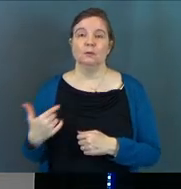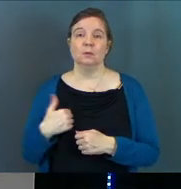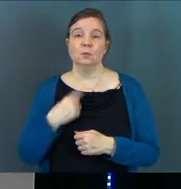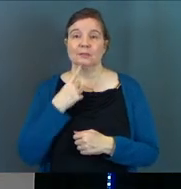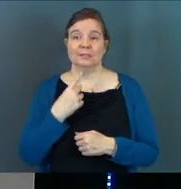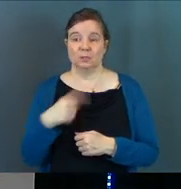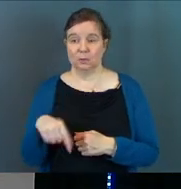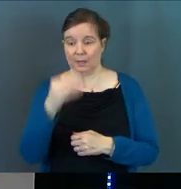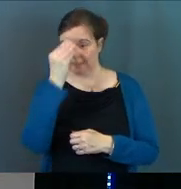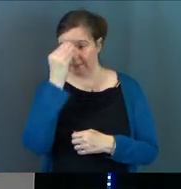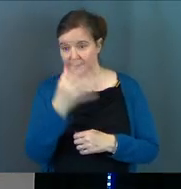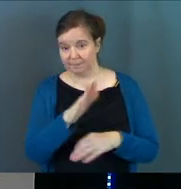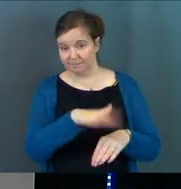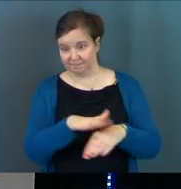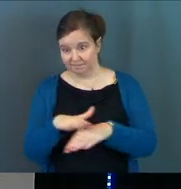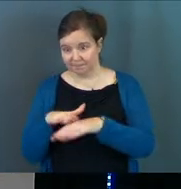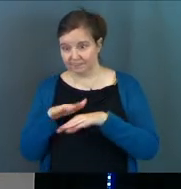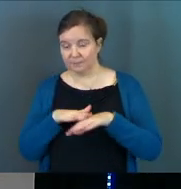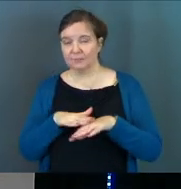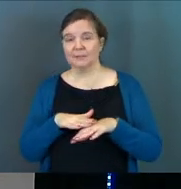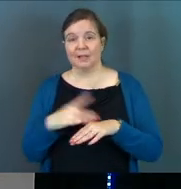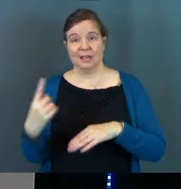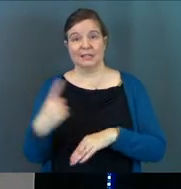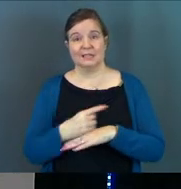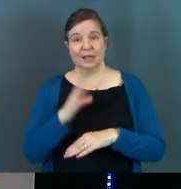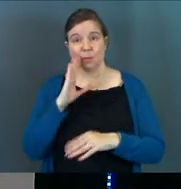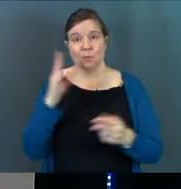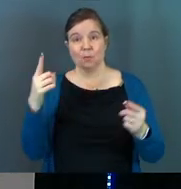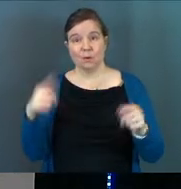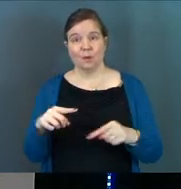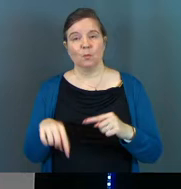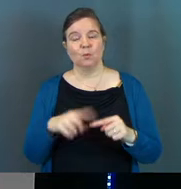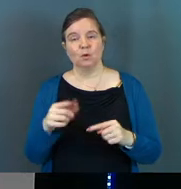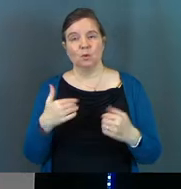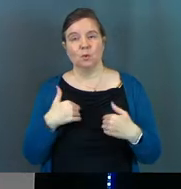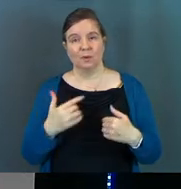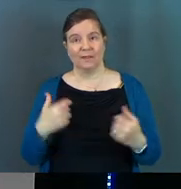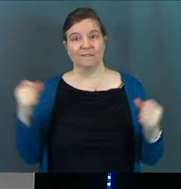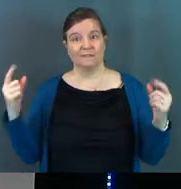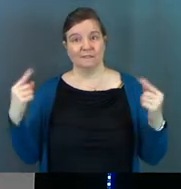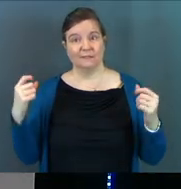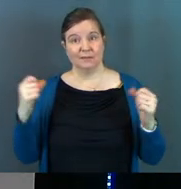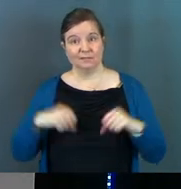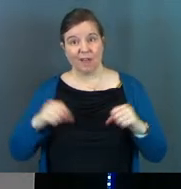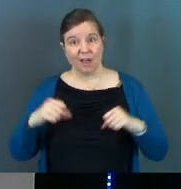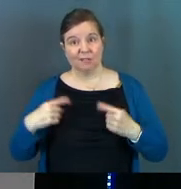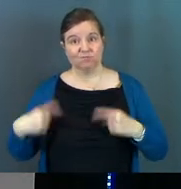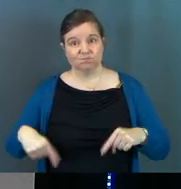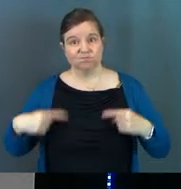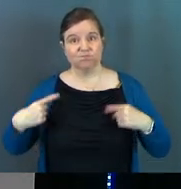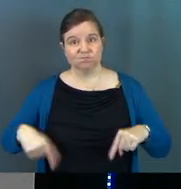things that we say to them is, you know what? A day's going to come where you guys are going to fight. A day's going to come